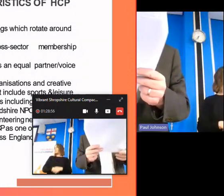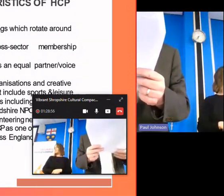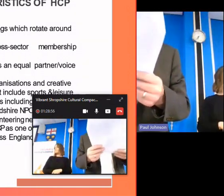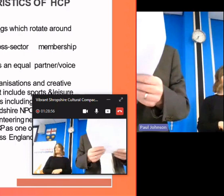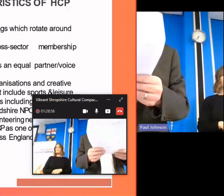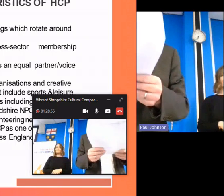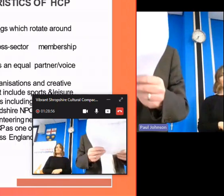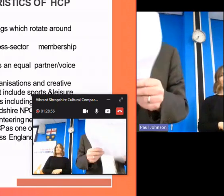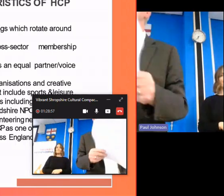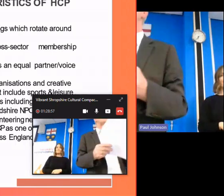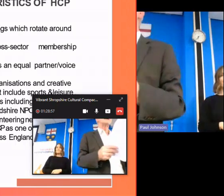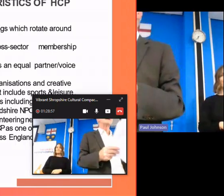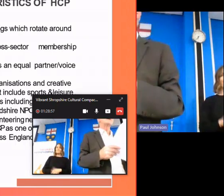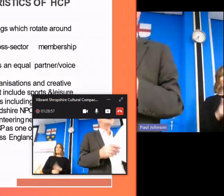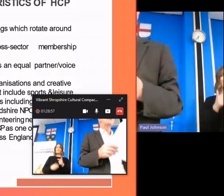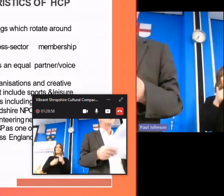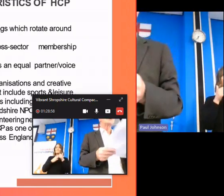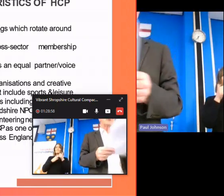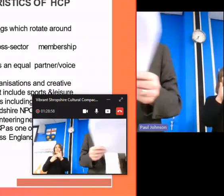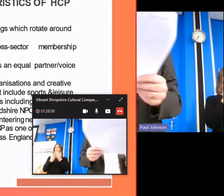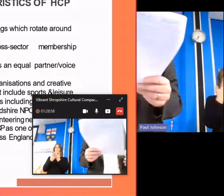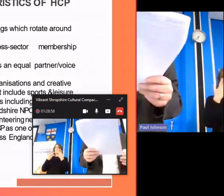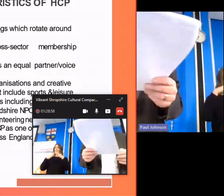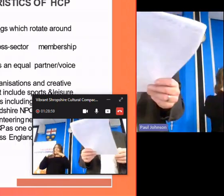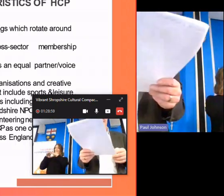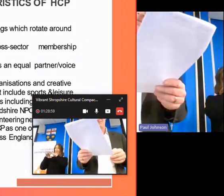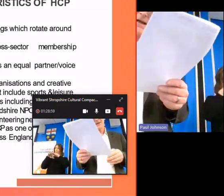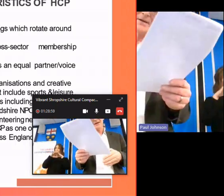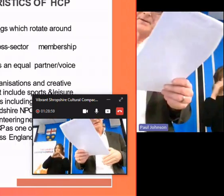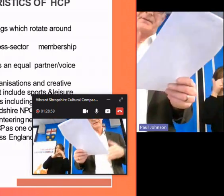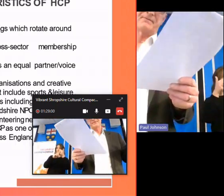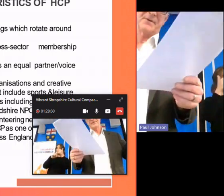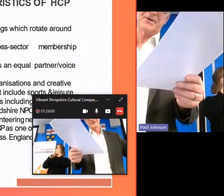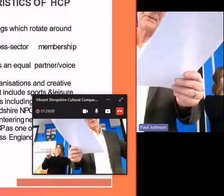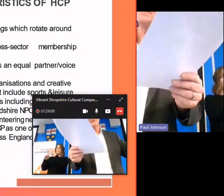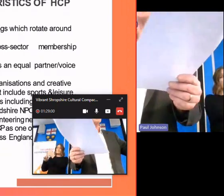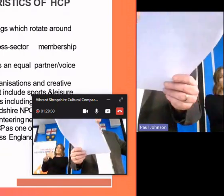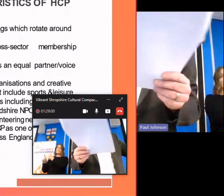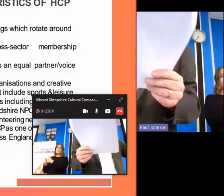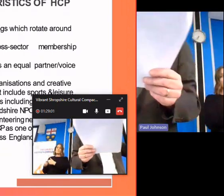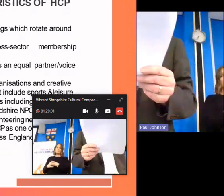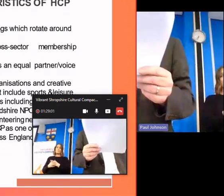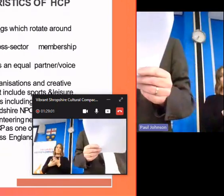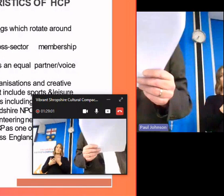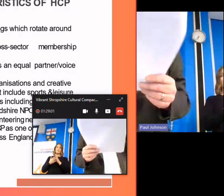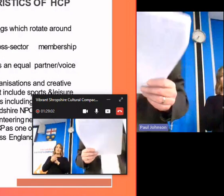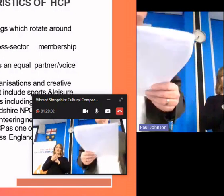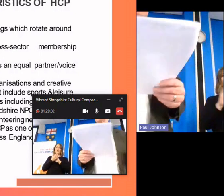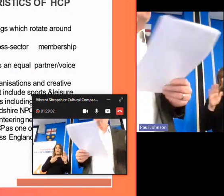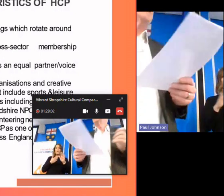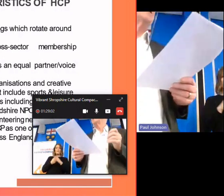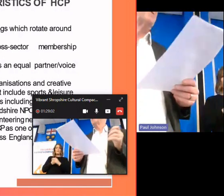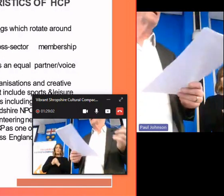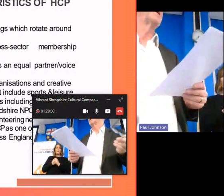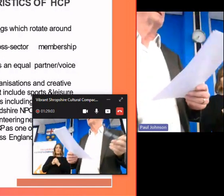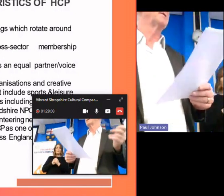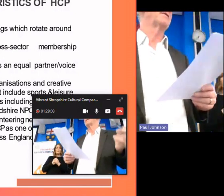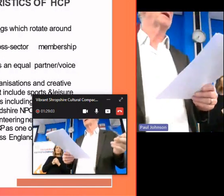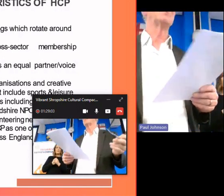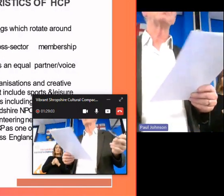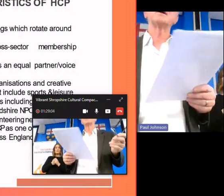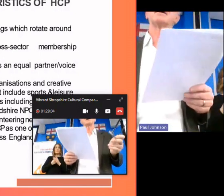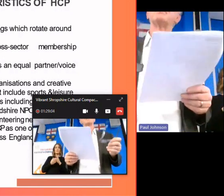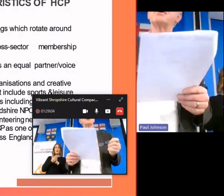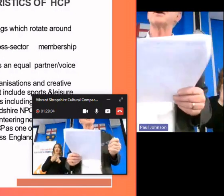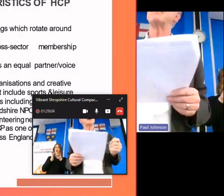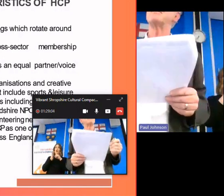uh it supports many other networks as well um and i just referenced hereford herd is really a talent is really a